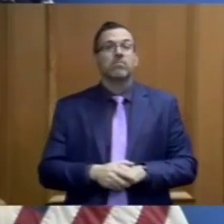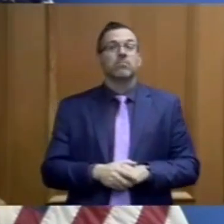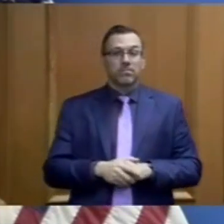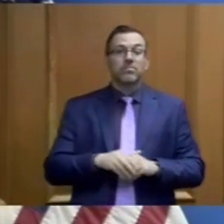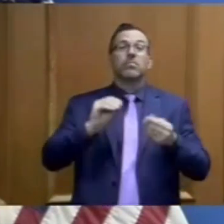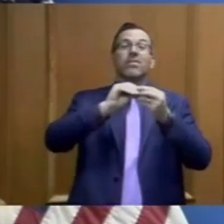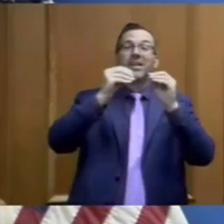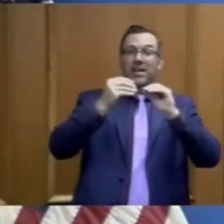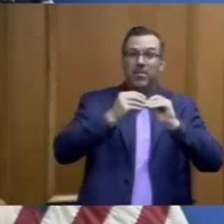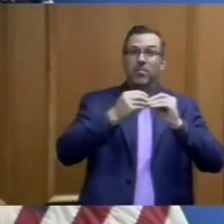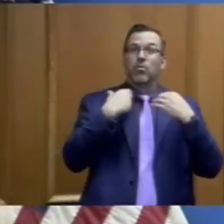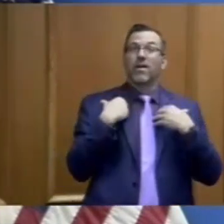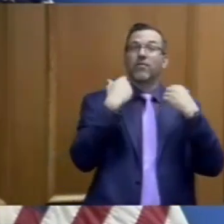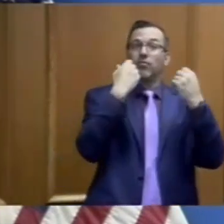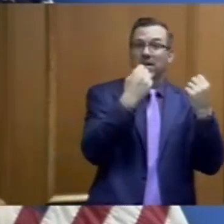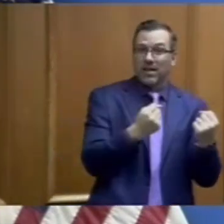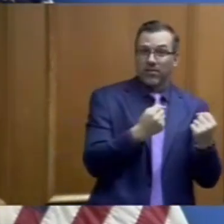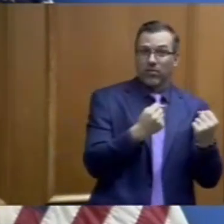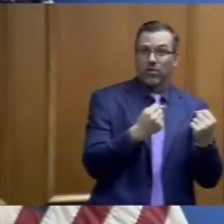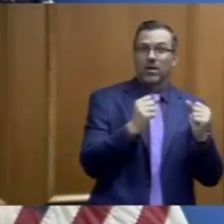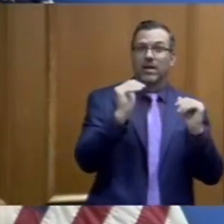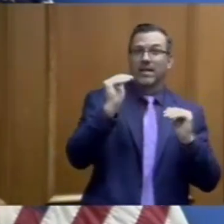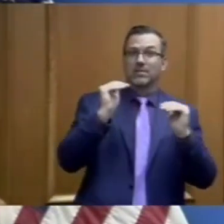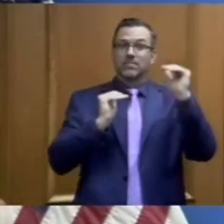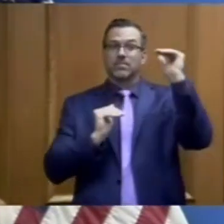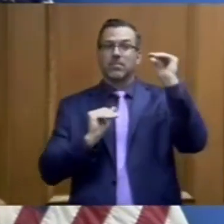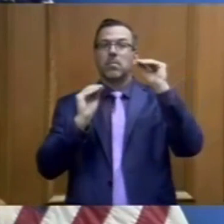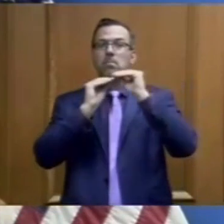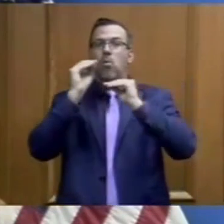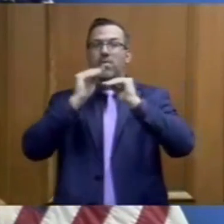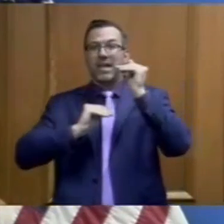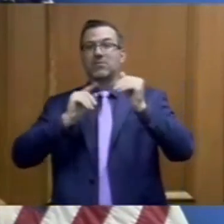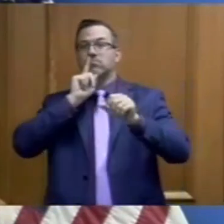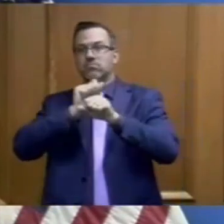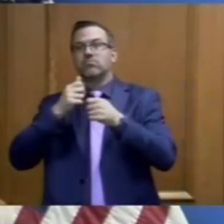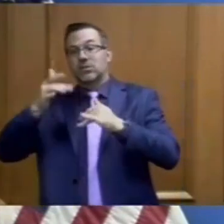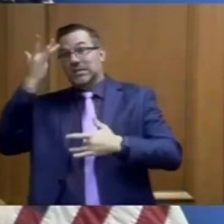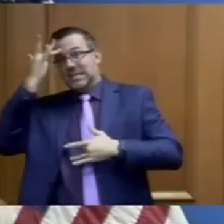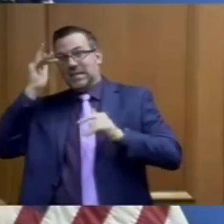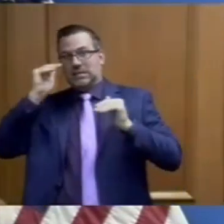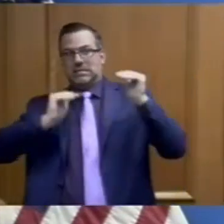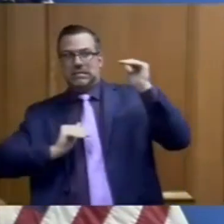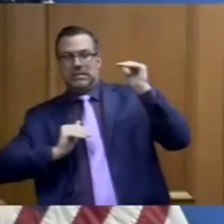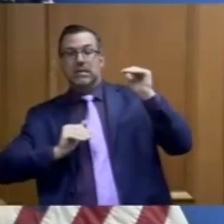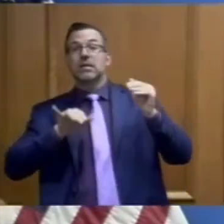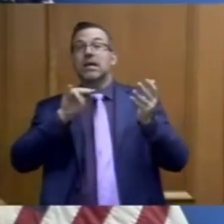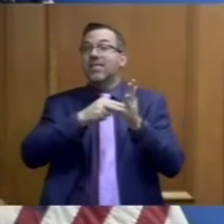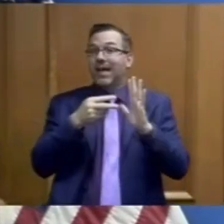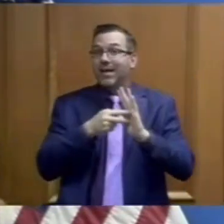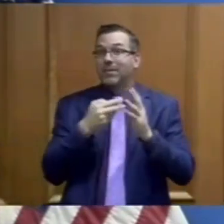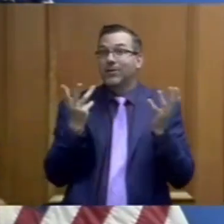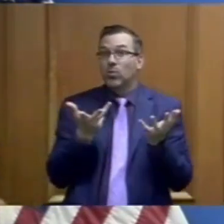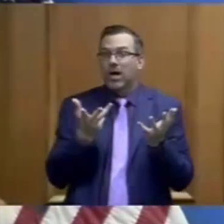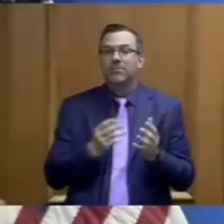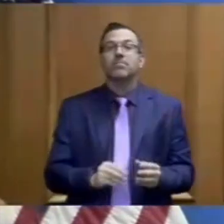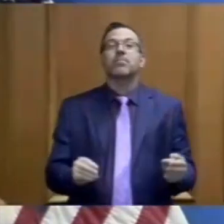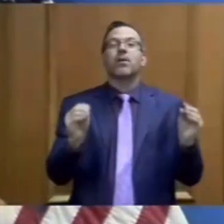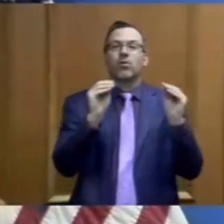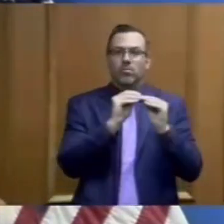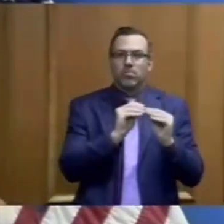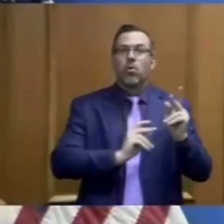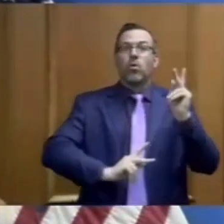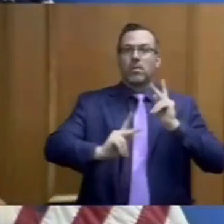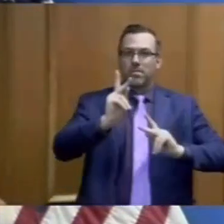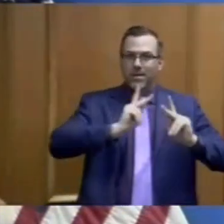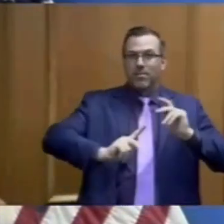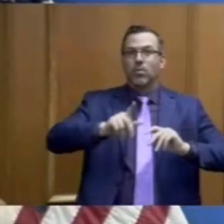recovered cases exceeds the number of active cases. Essentially, that means there are more people that have gotten